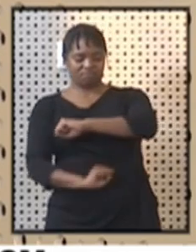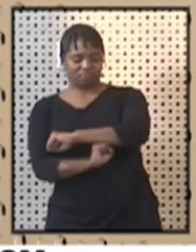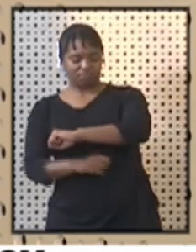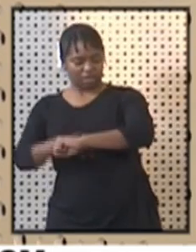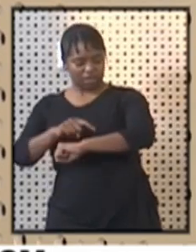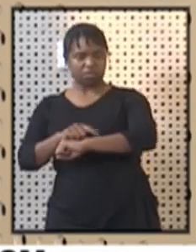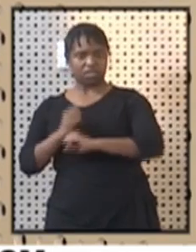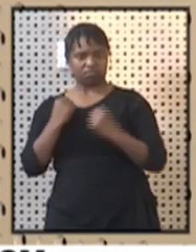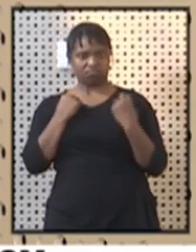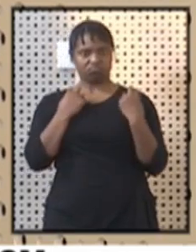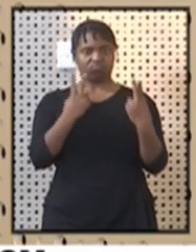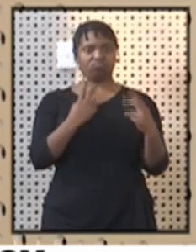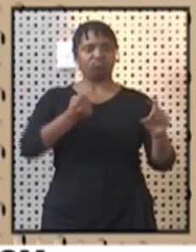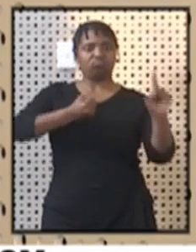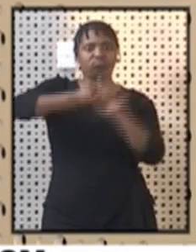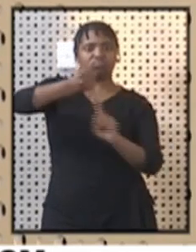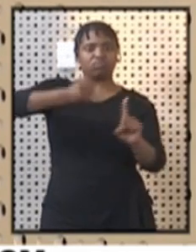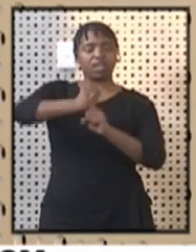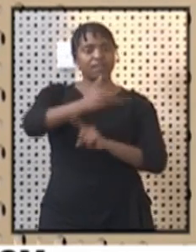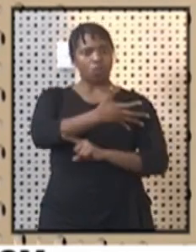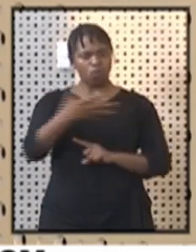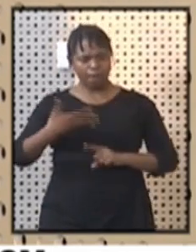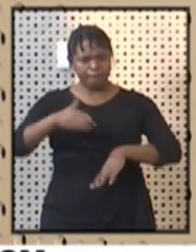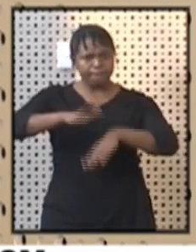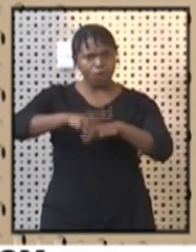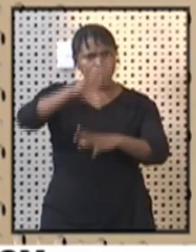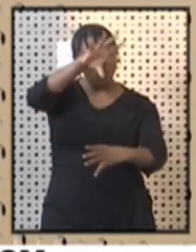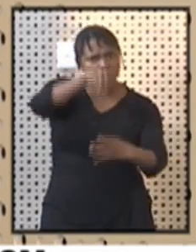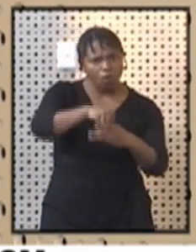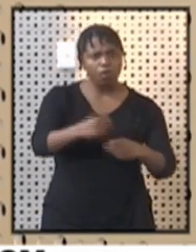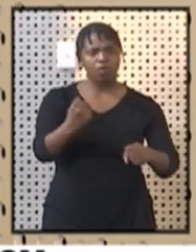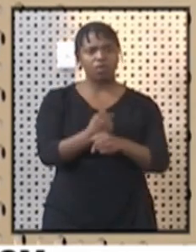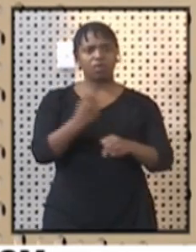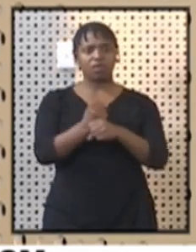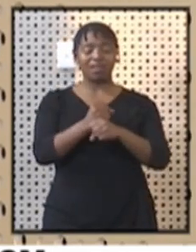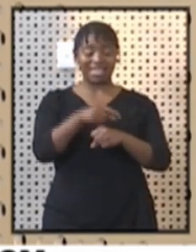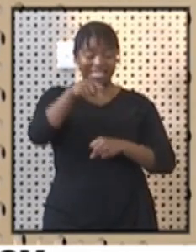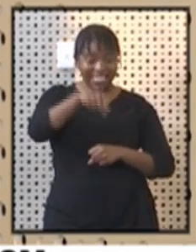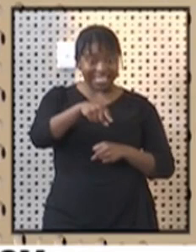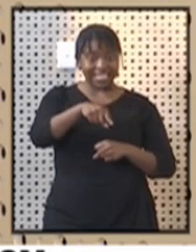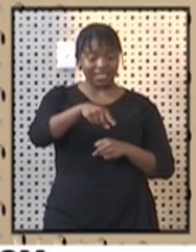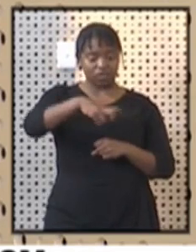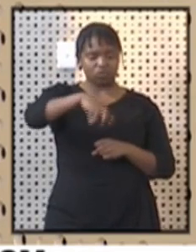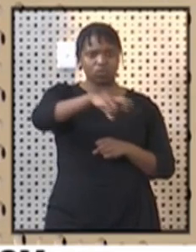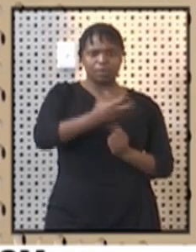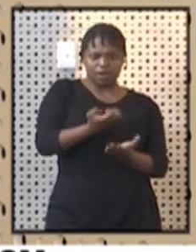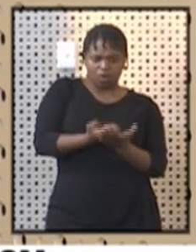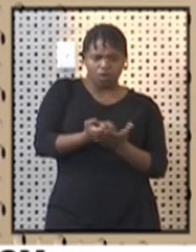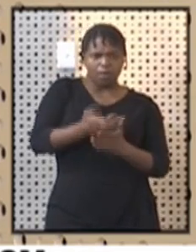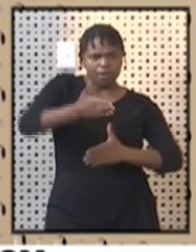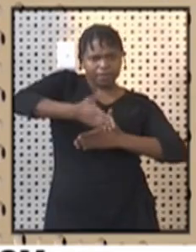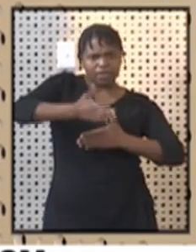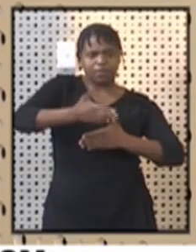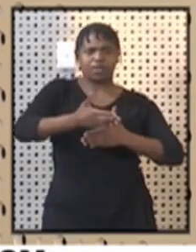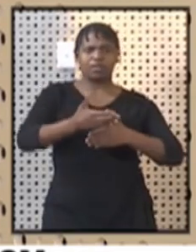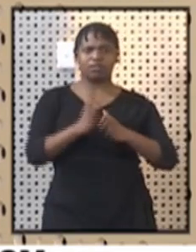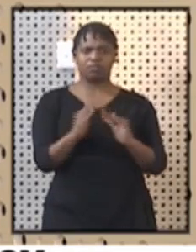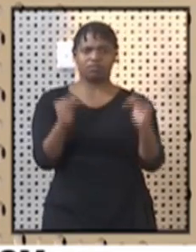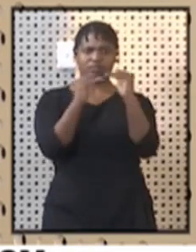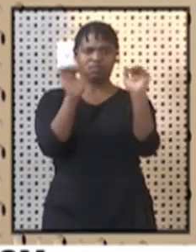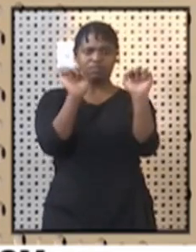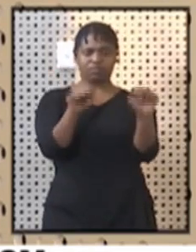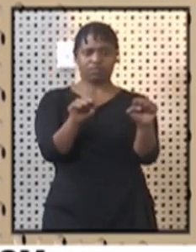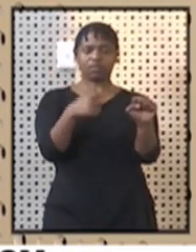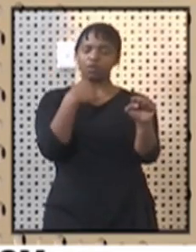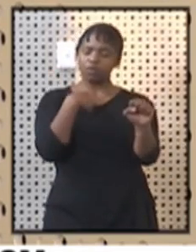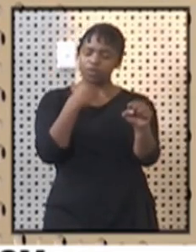fight for increased women participation in the sector and in the economy in general. As we work